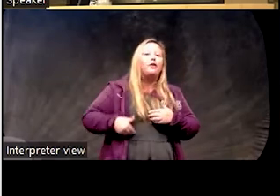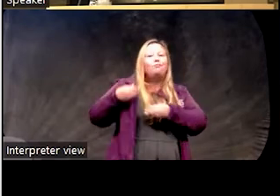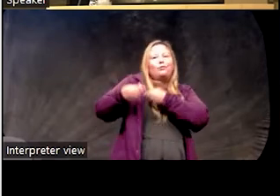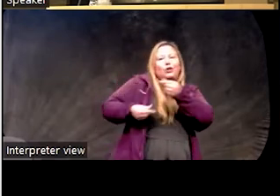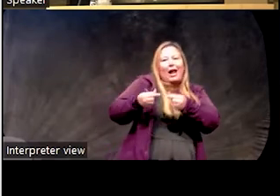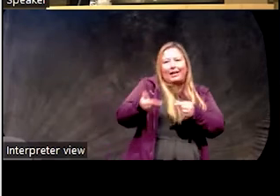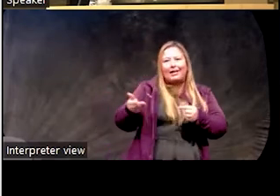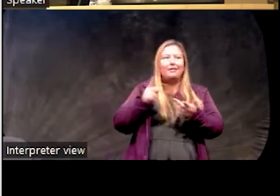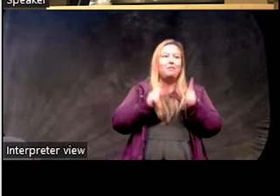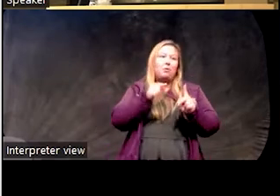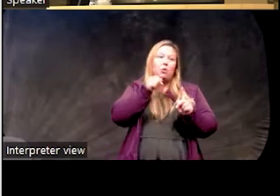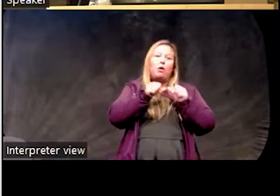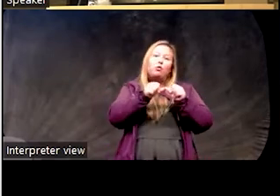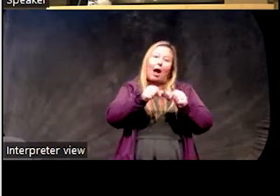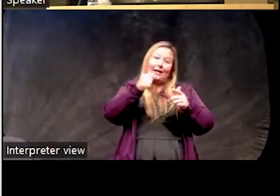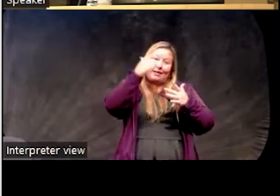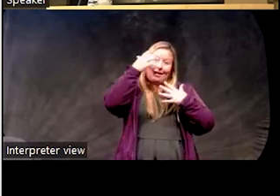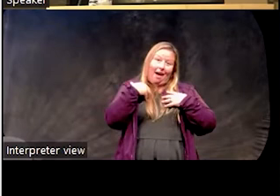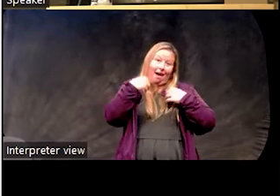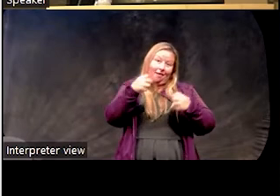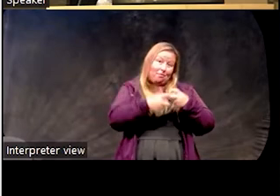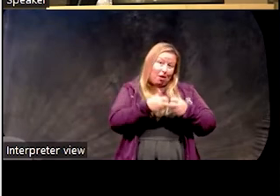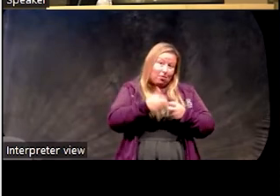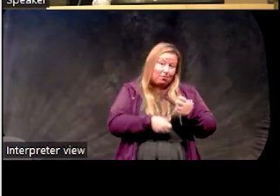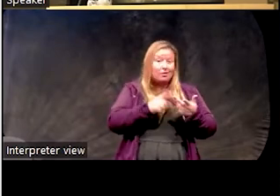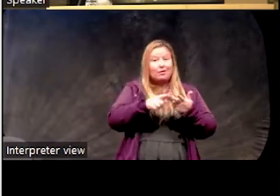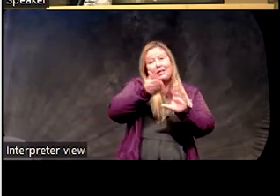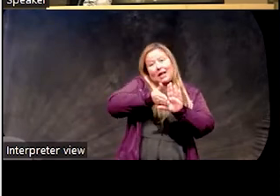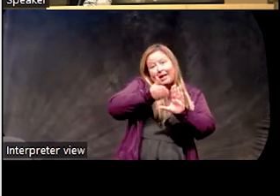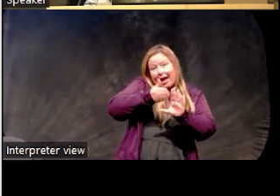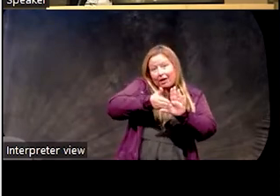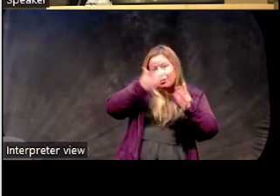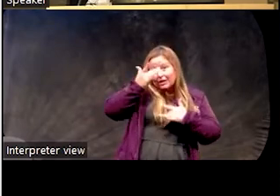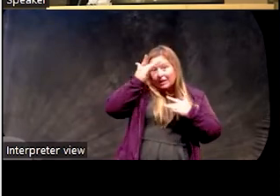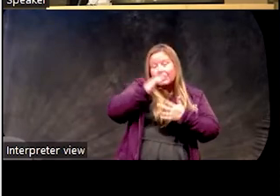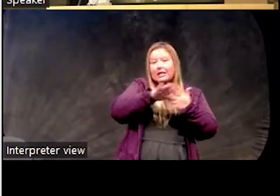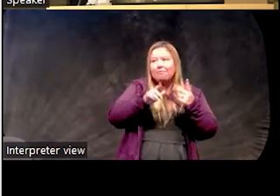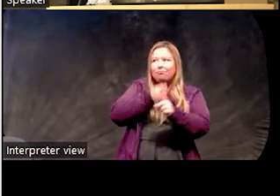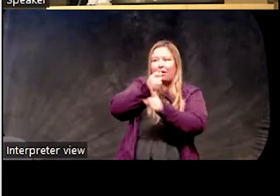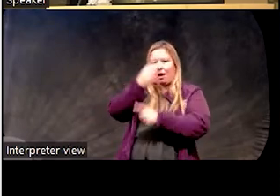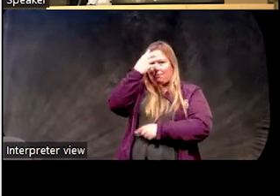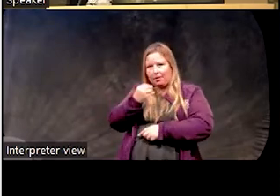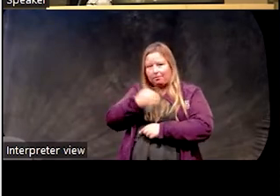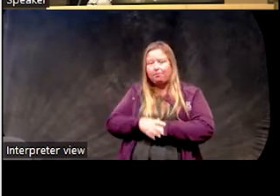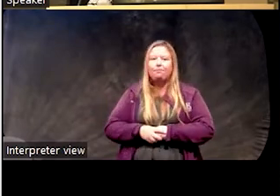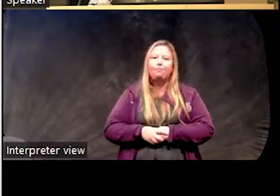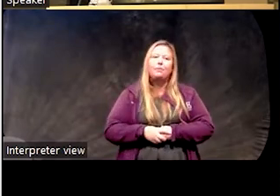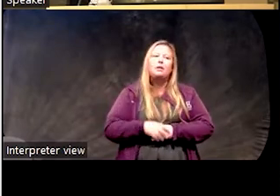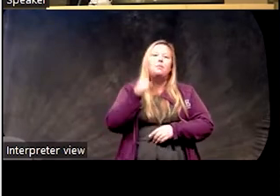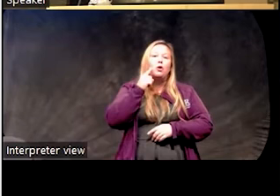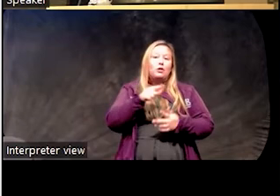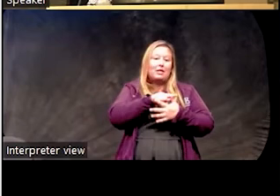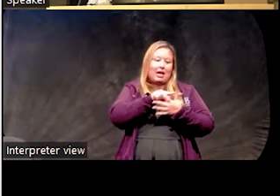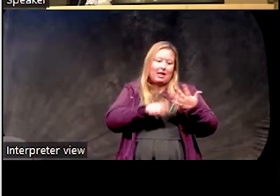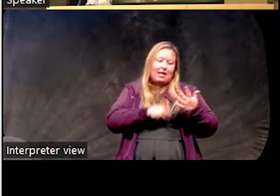folks who have chronic medical conditions or psychiatric conditions. But you'll see with the predisposing